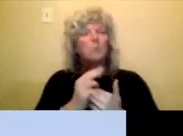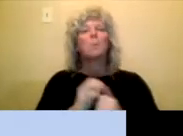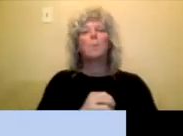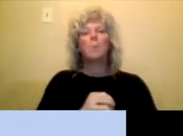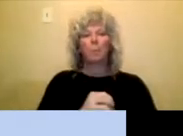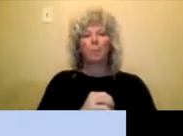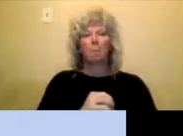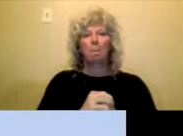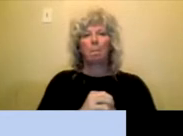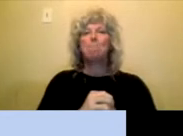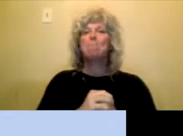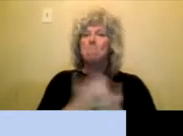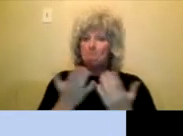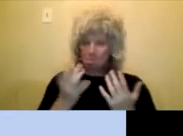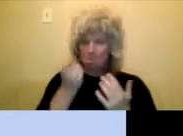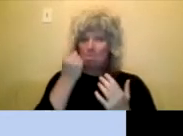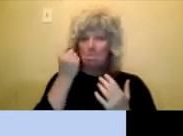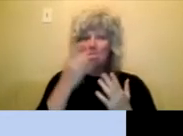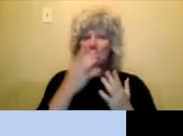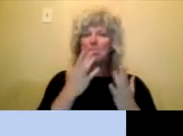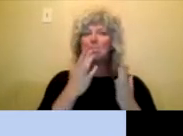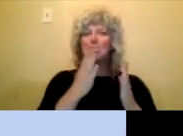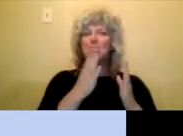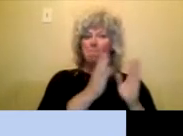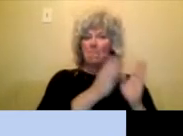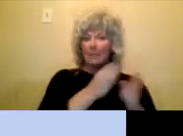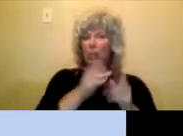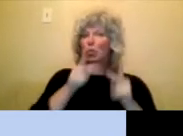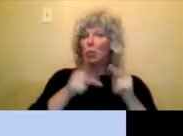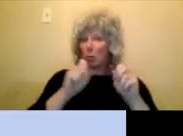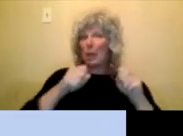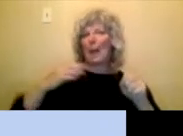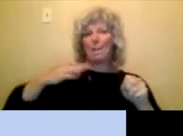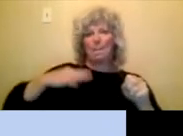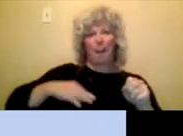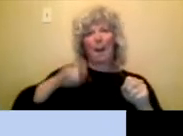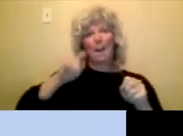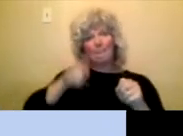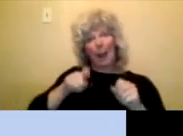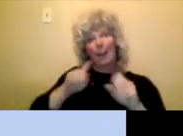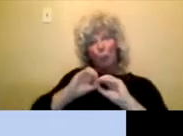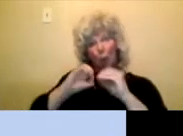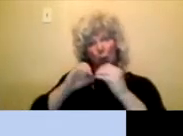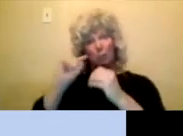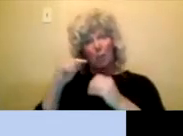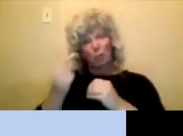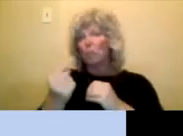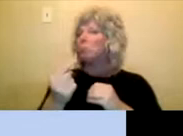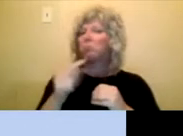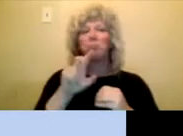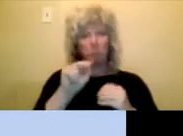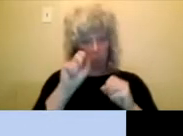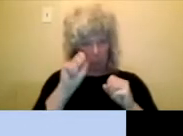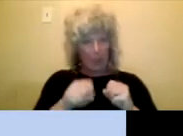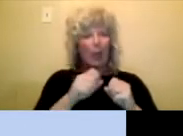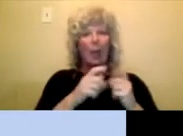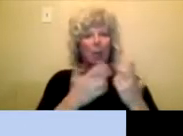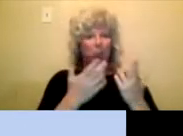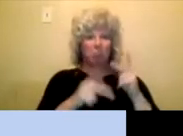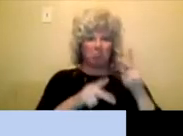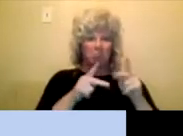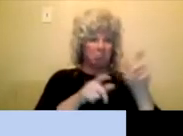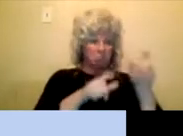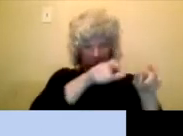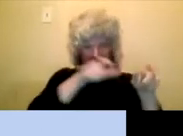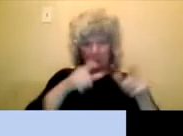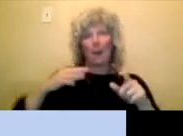Individuals can apply to this program. You don't have to be an organization. But to keep in mind that it